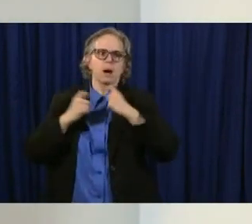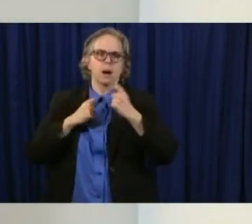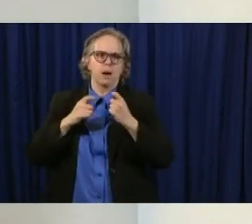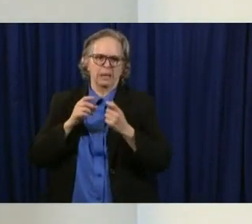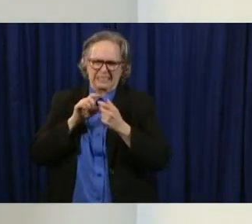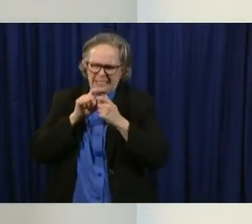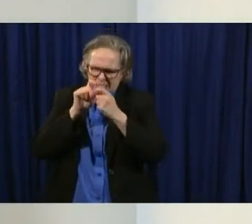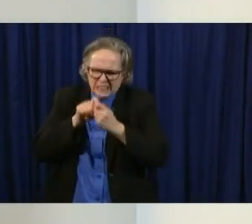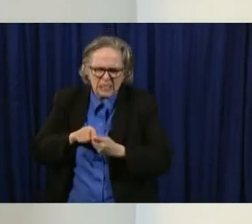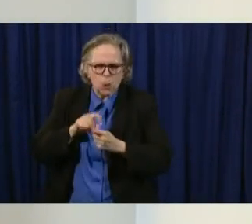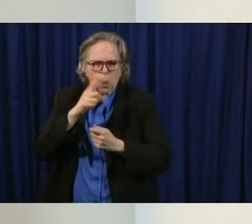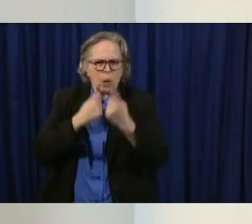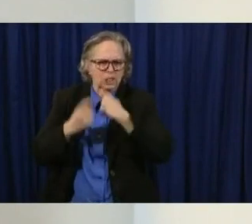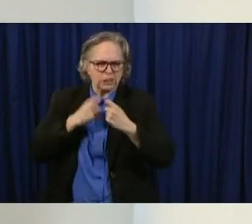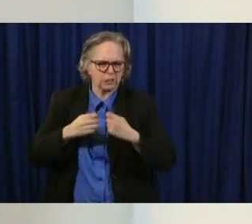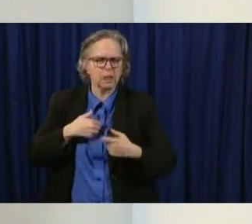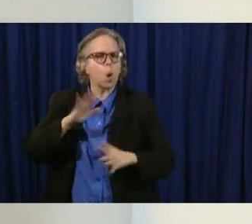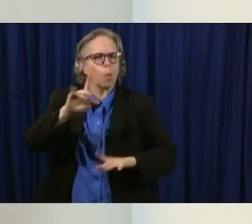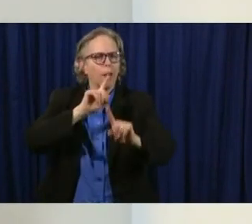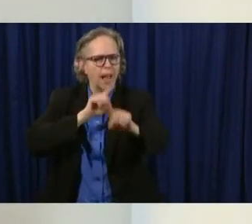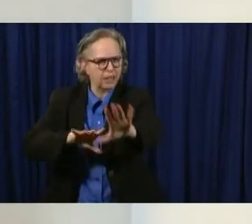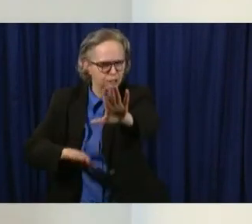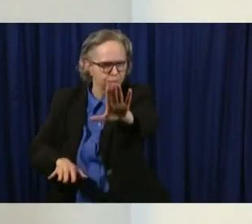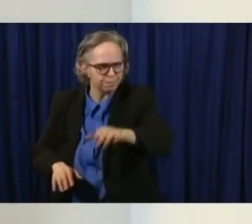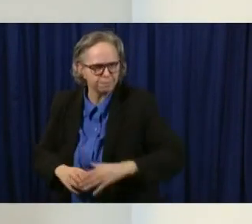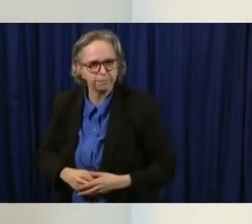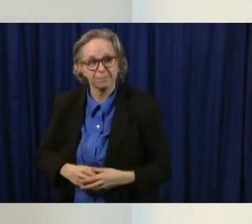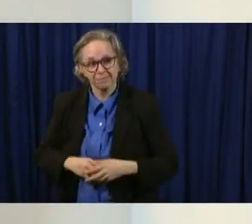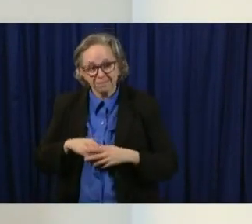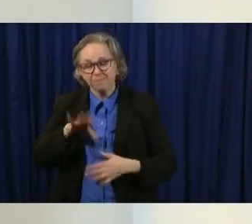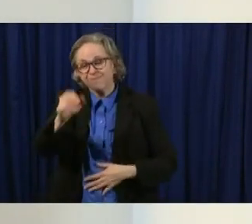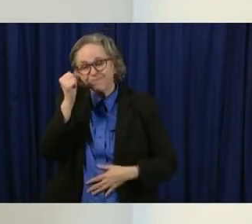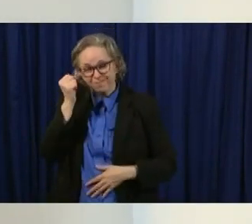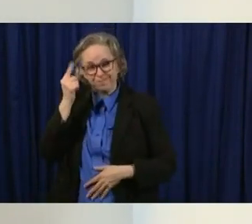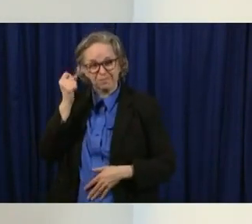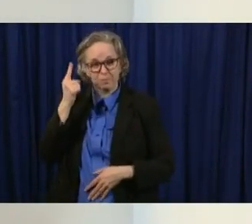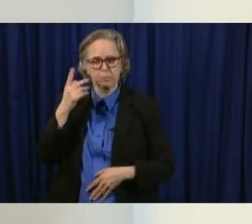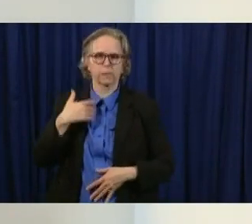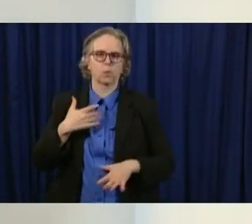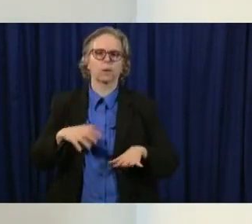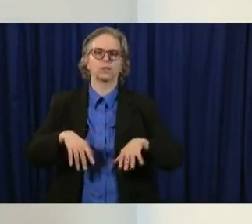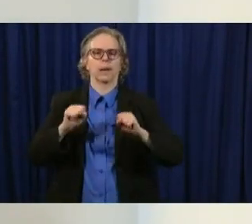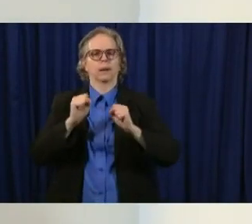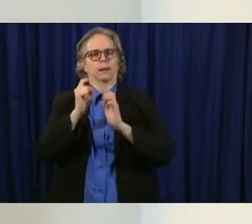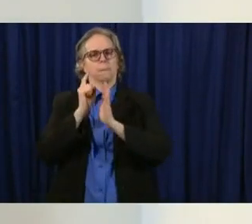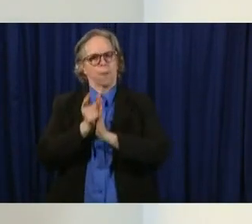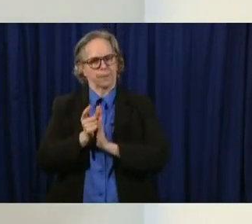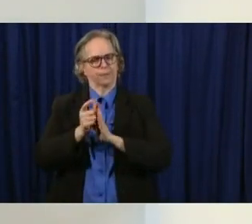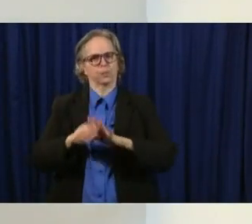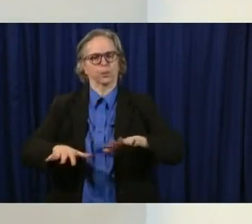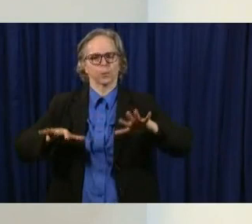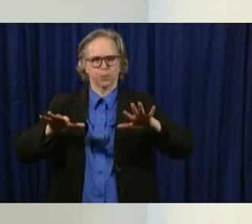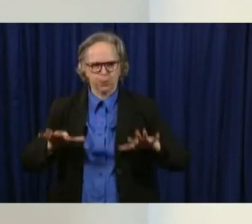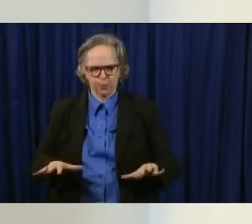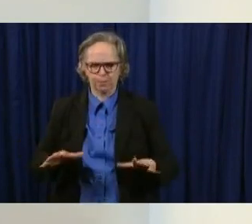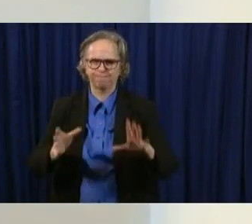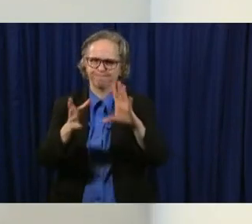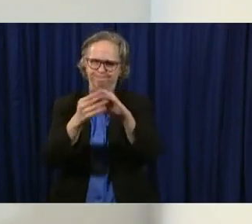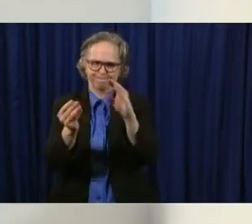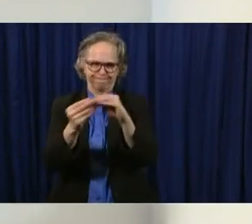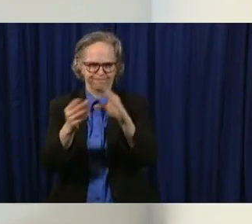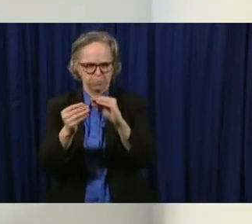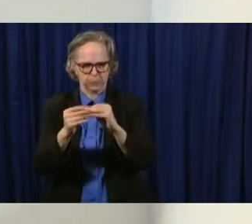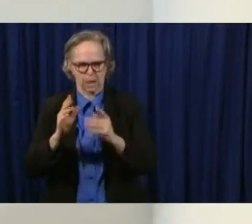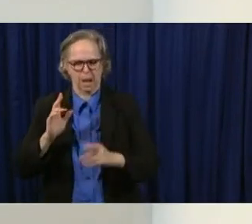of those questions. I did, just did want to take a moment though, um, to, to just talk a little bit about the process and the thought